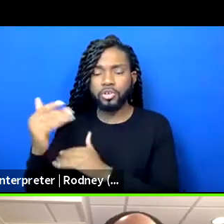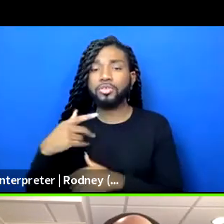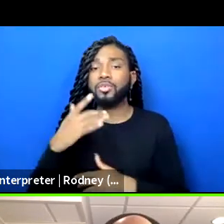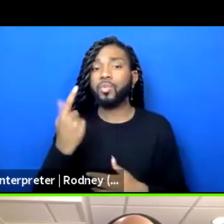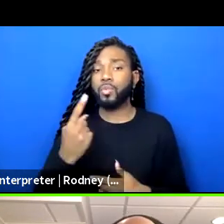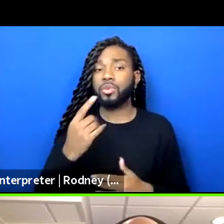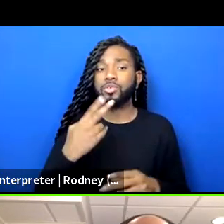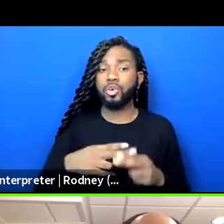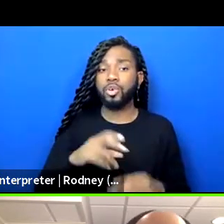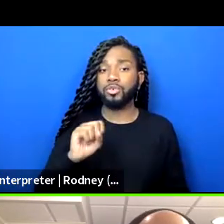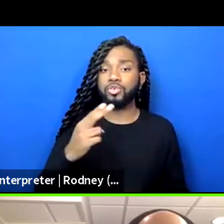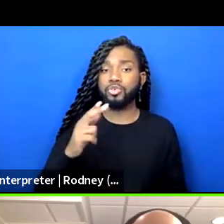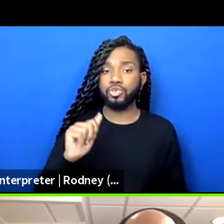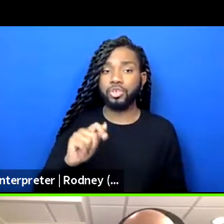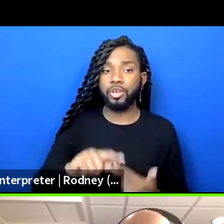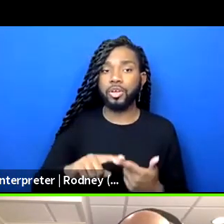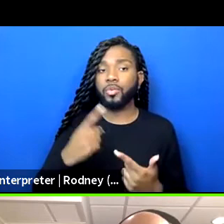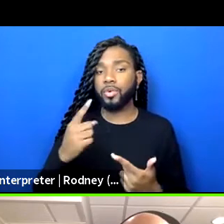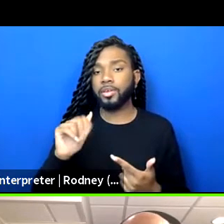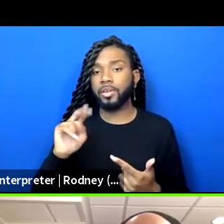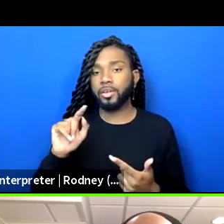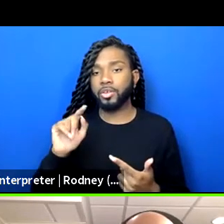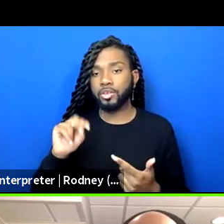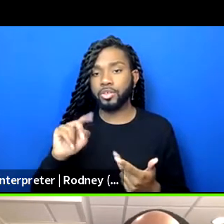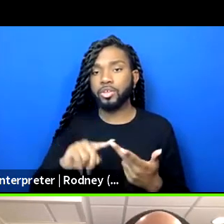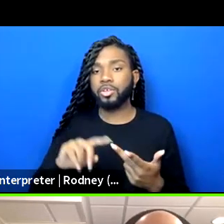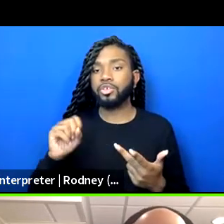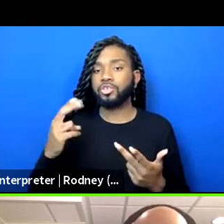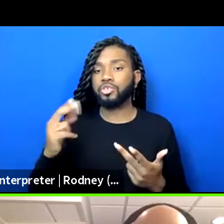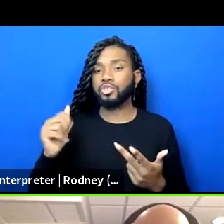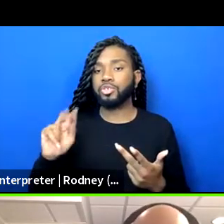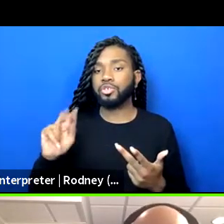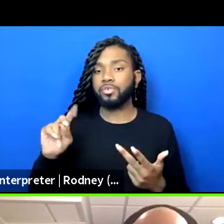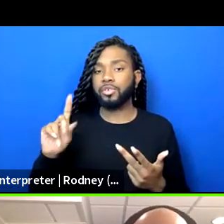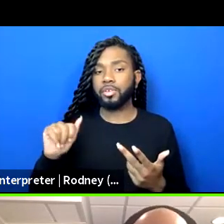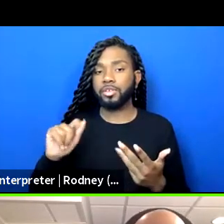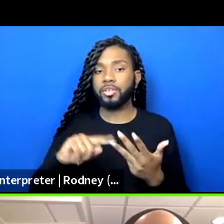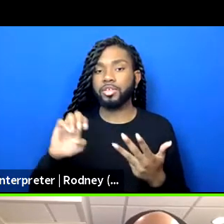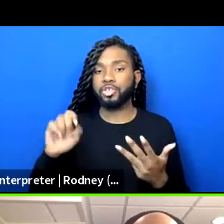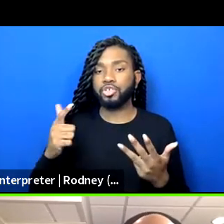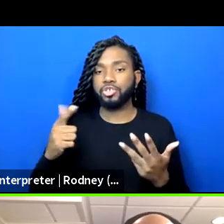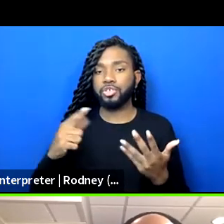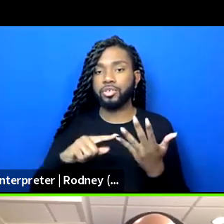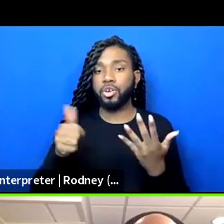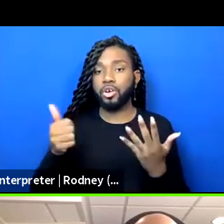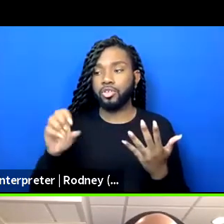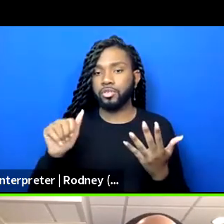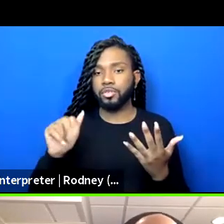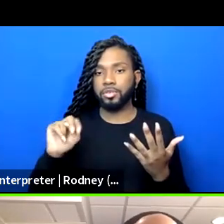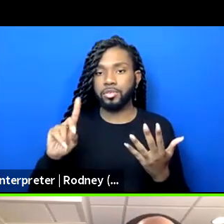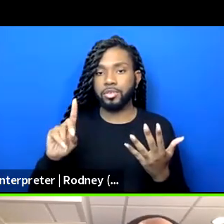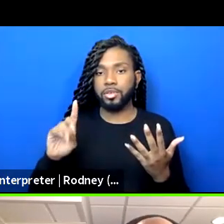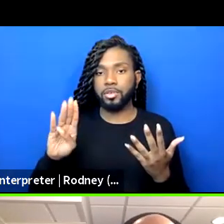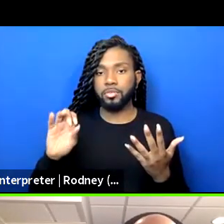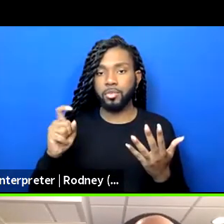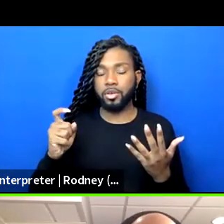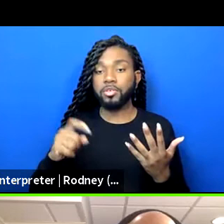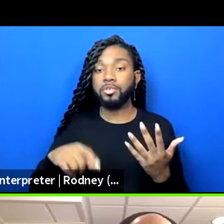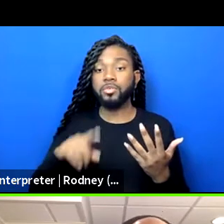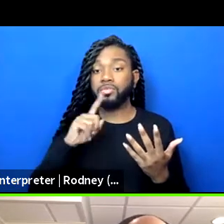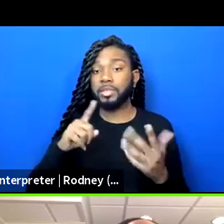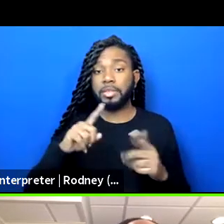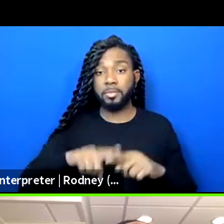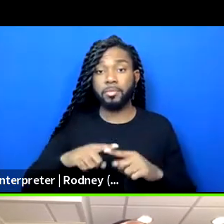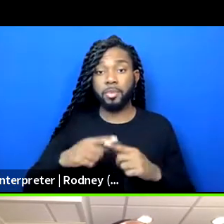is called Anton, one is called EG, one is called Chavanda, and one is called the Sandbox. Um, this is, for the most part, depending on the room you're in,